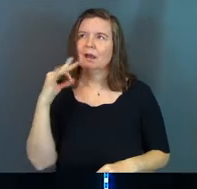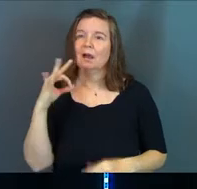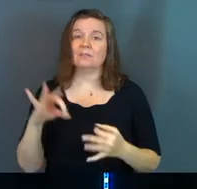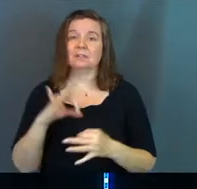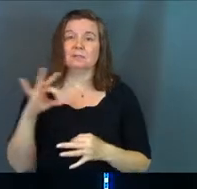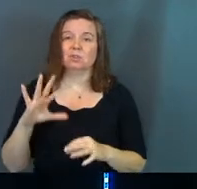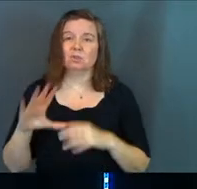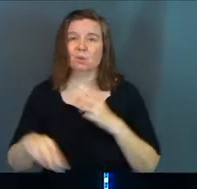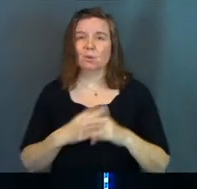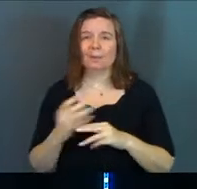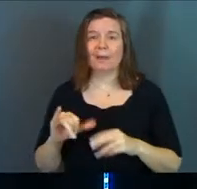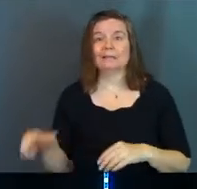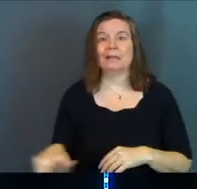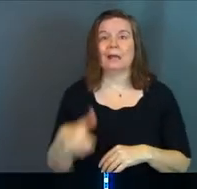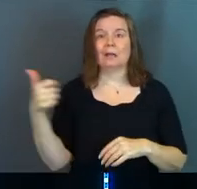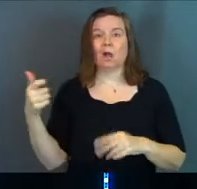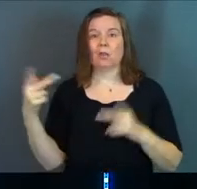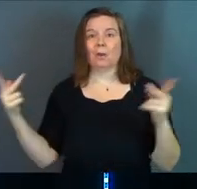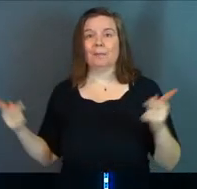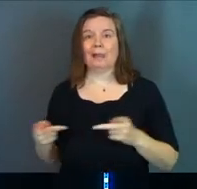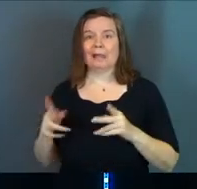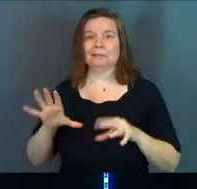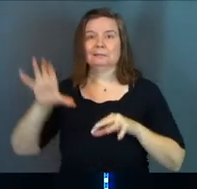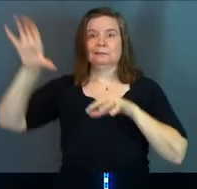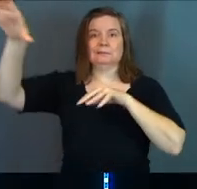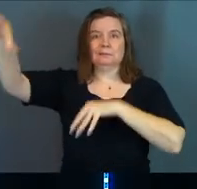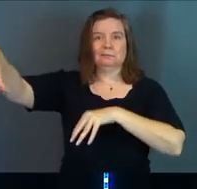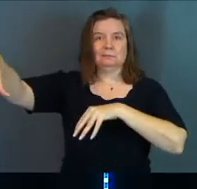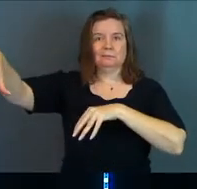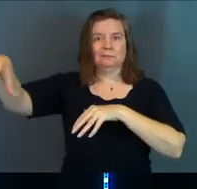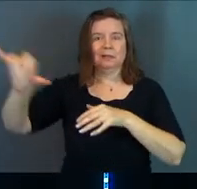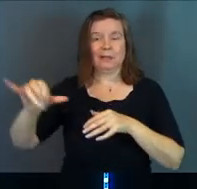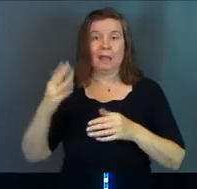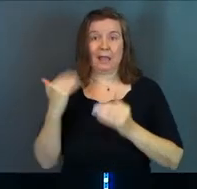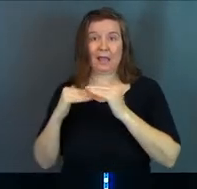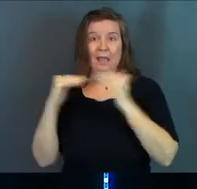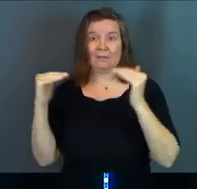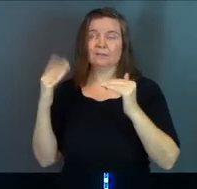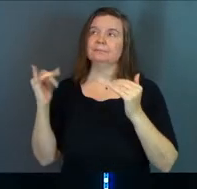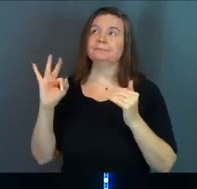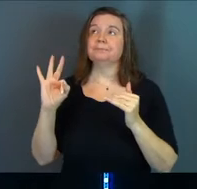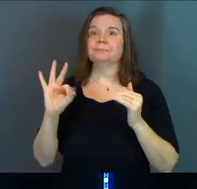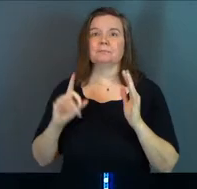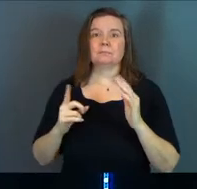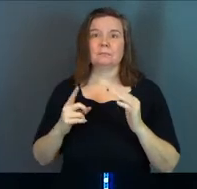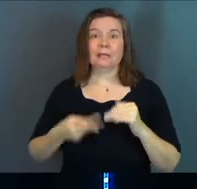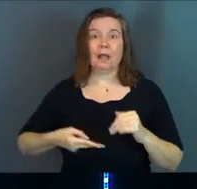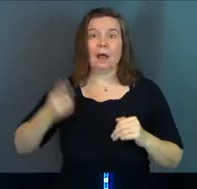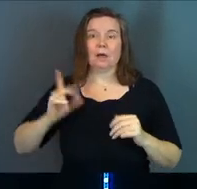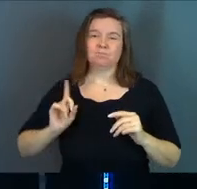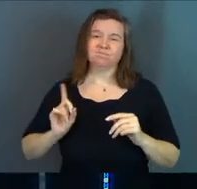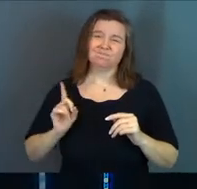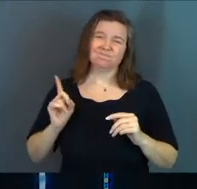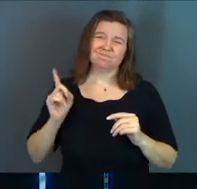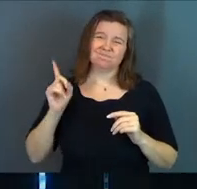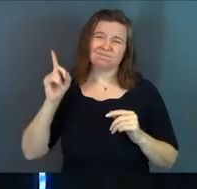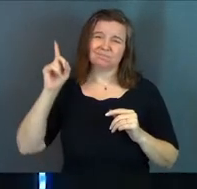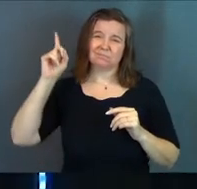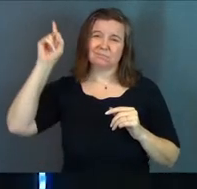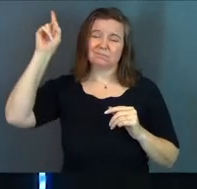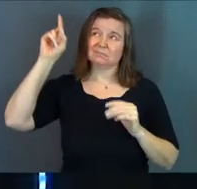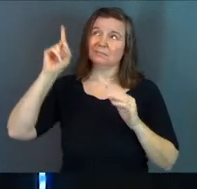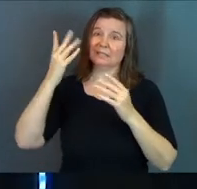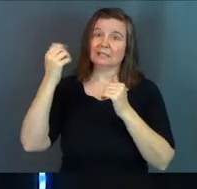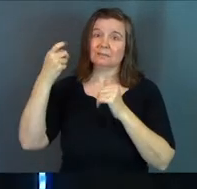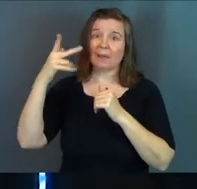the spiritual realm as another place. Sometimes it's like heaven, like if we went up into the sky and we went up high enough and